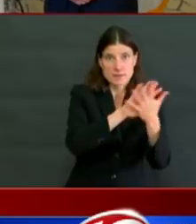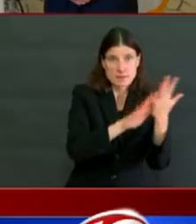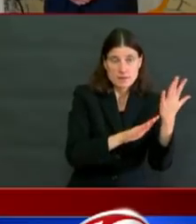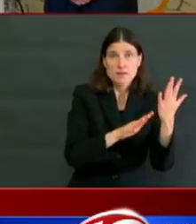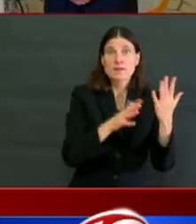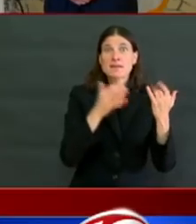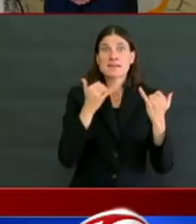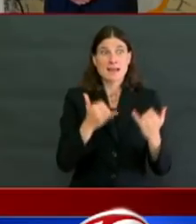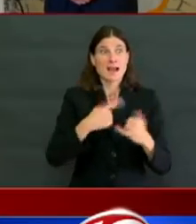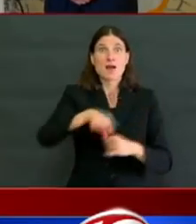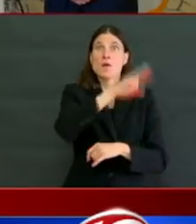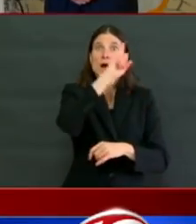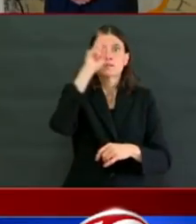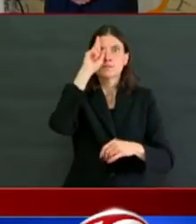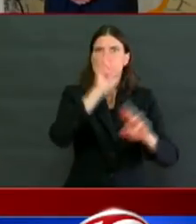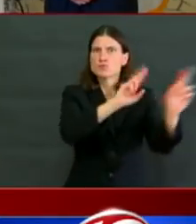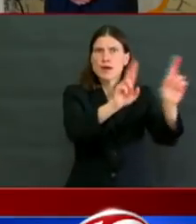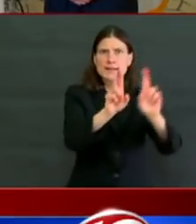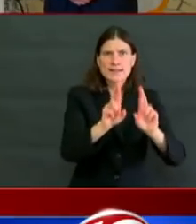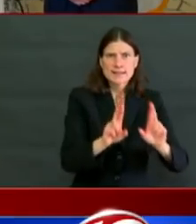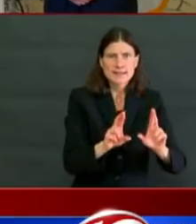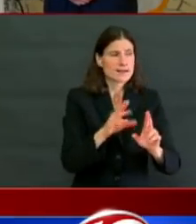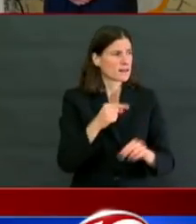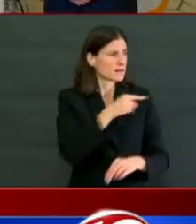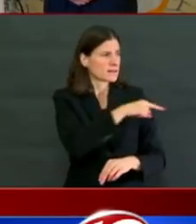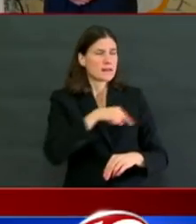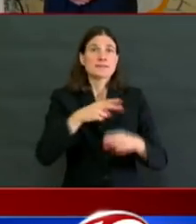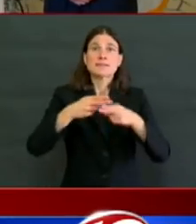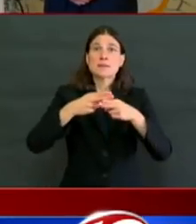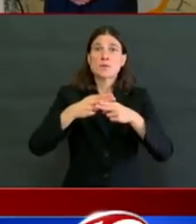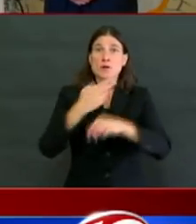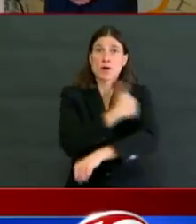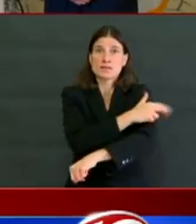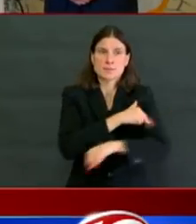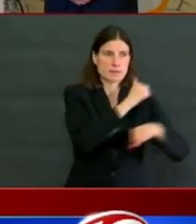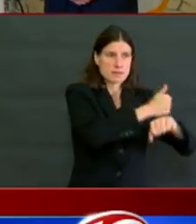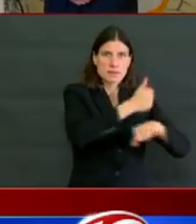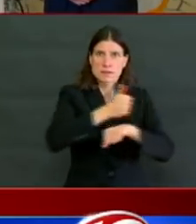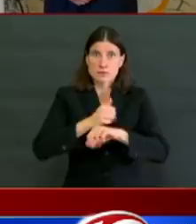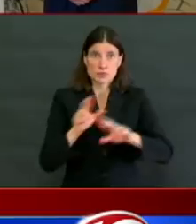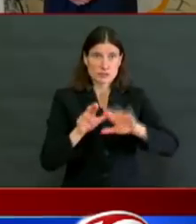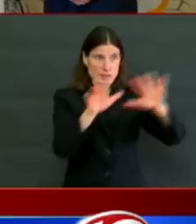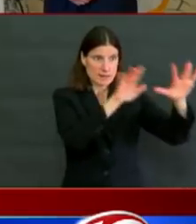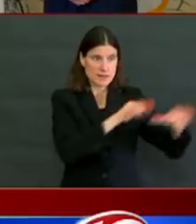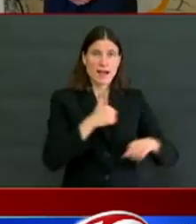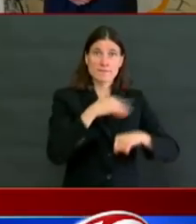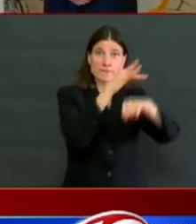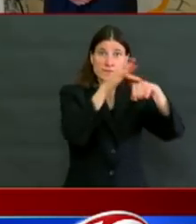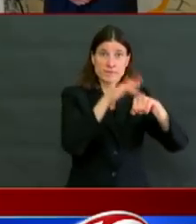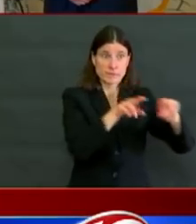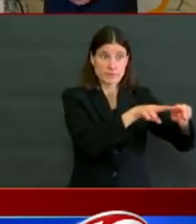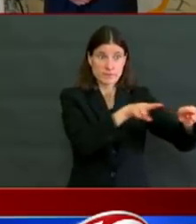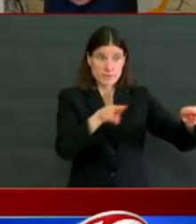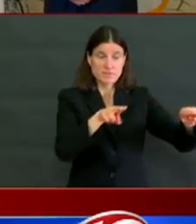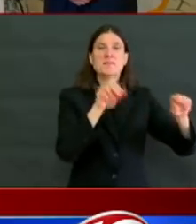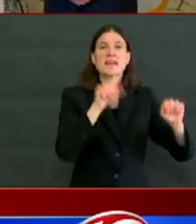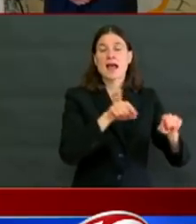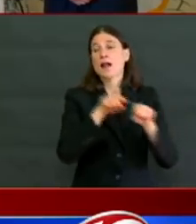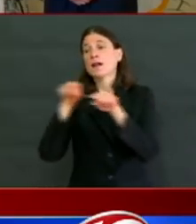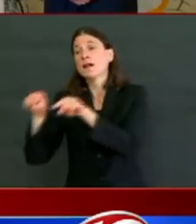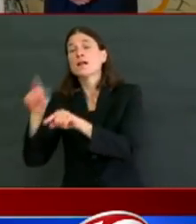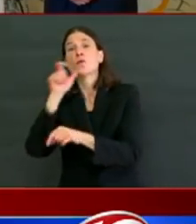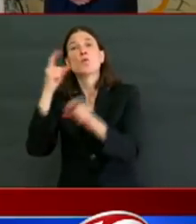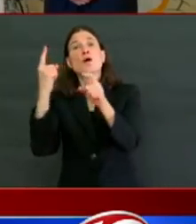surgeries, procedures, and non-critical procedures. I do want to recognize that that decision has